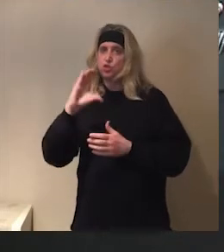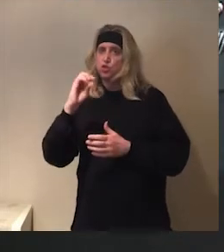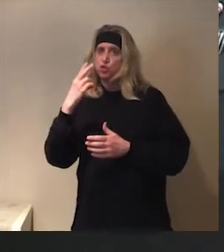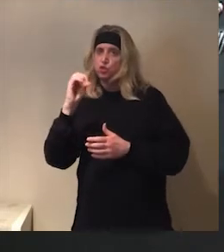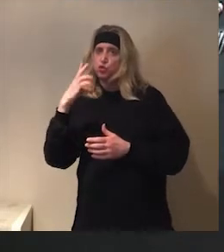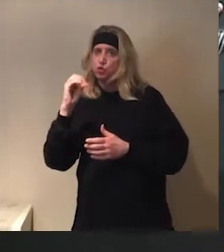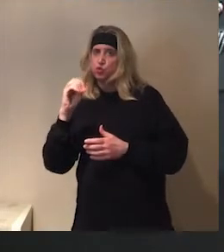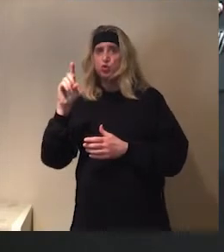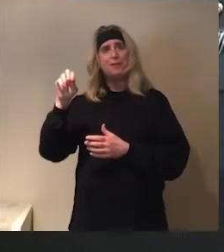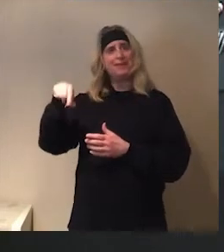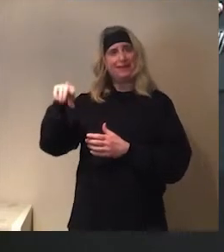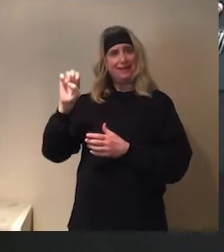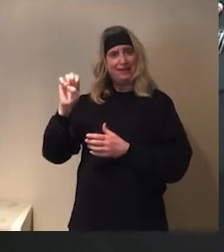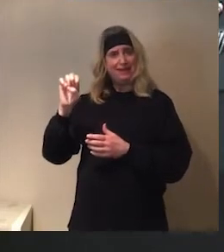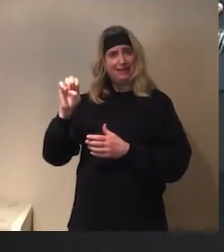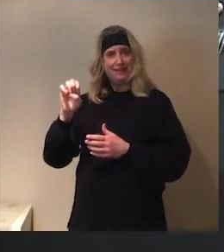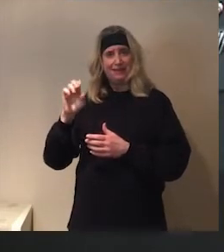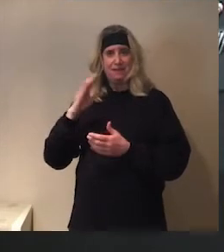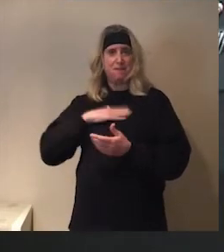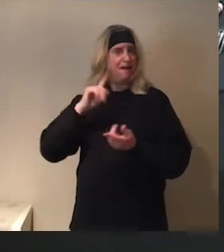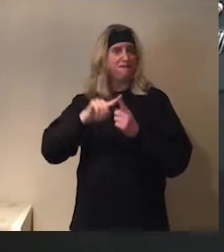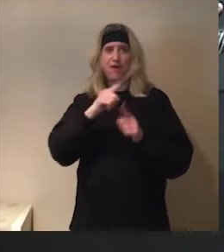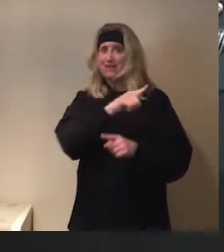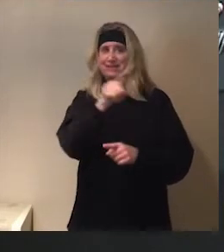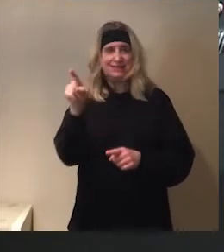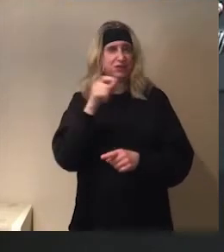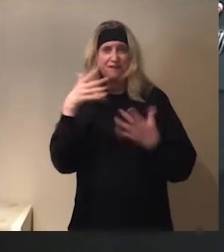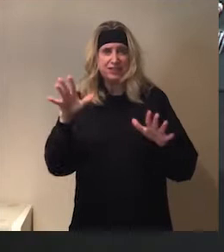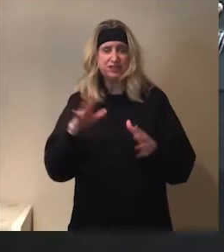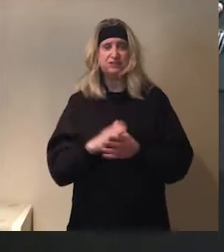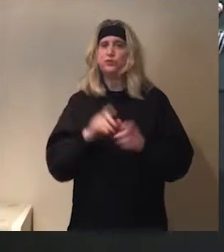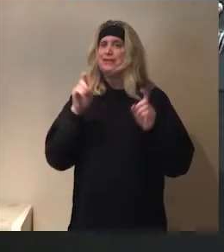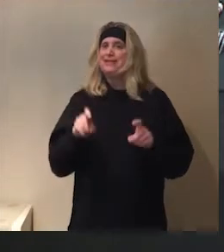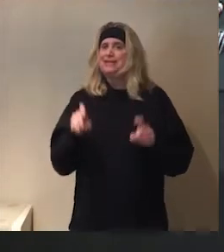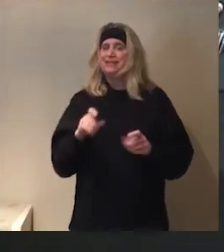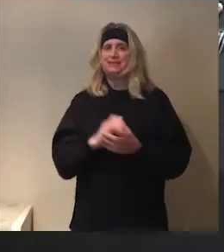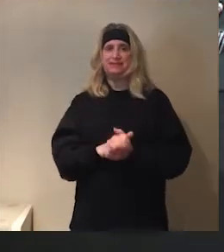Dominique. My friends. It's not finished. So, we need,